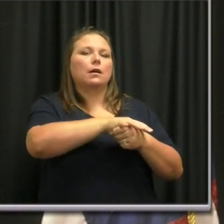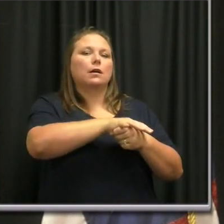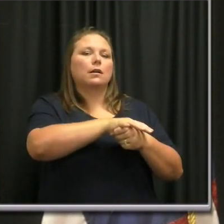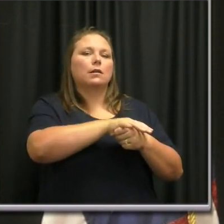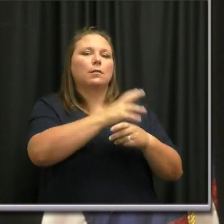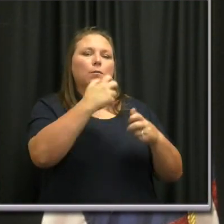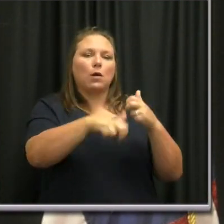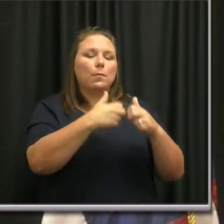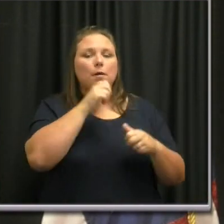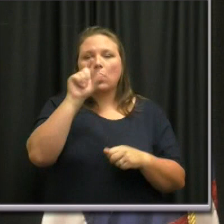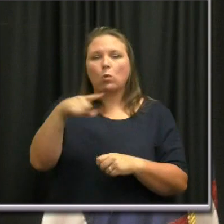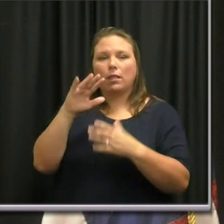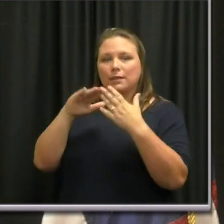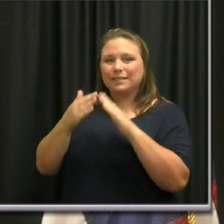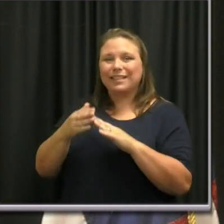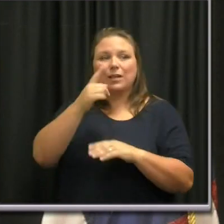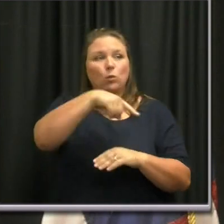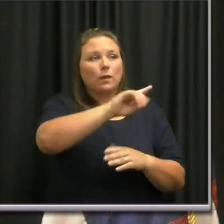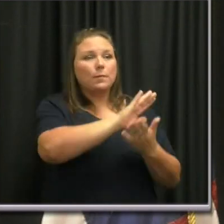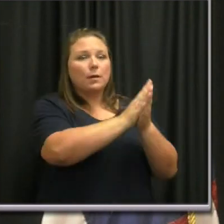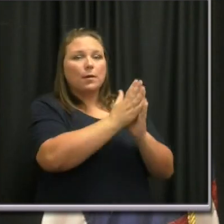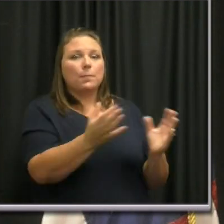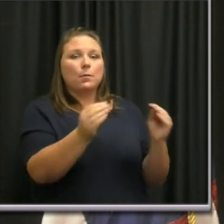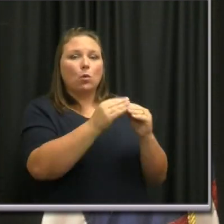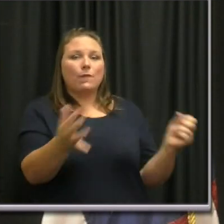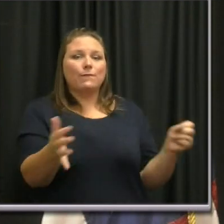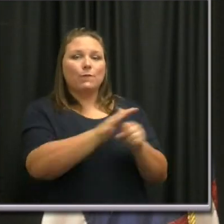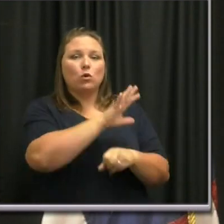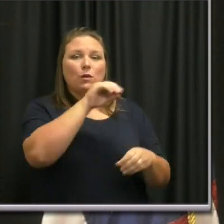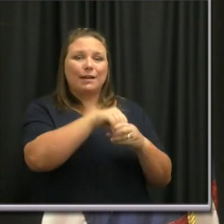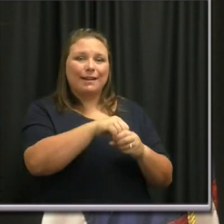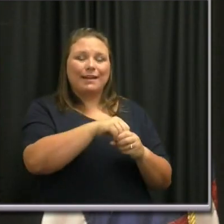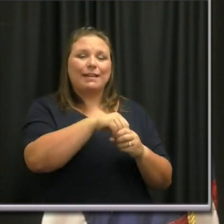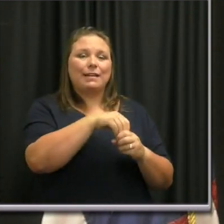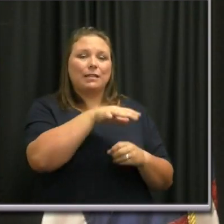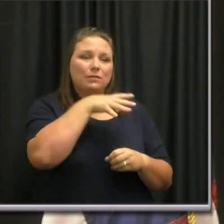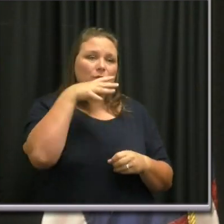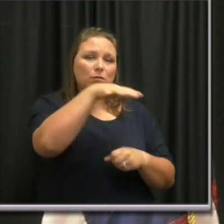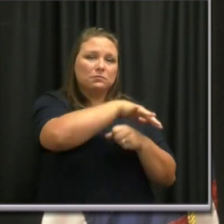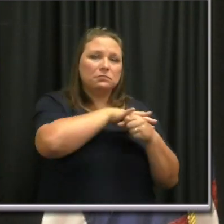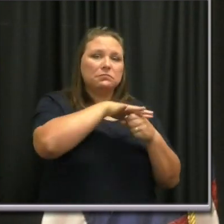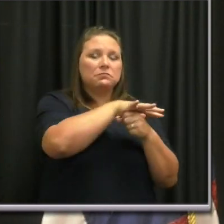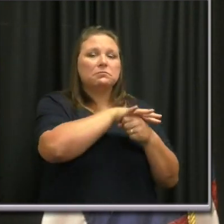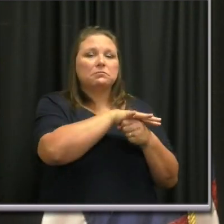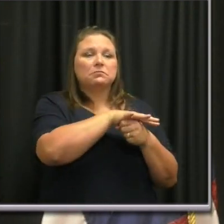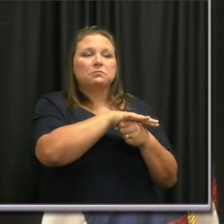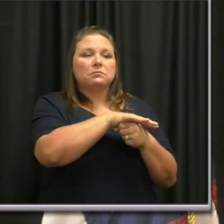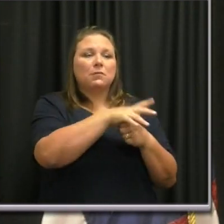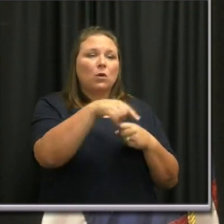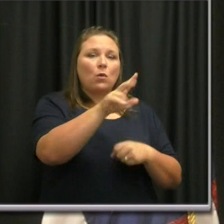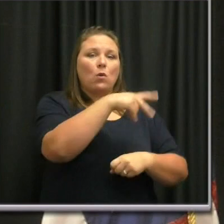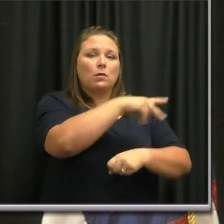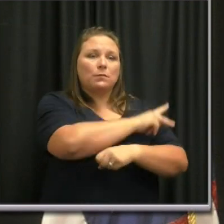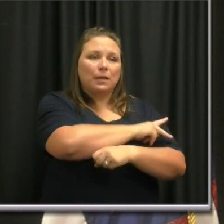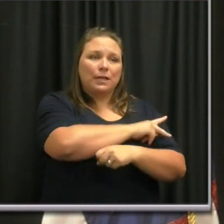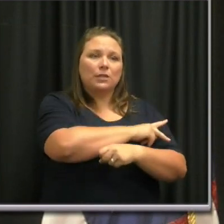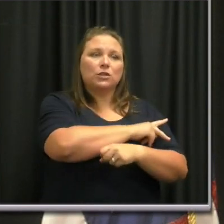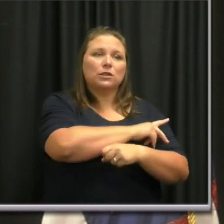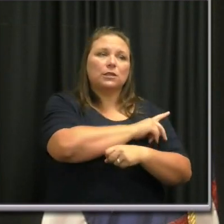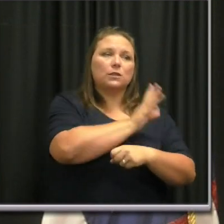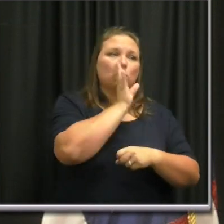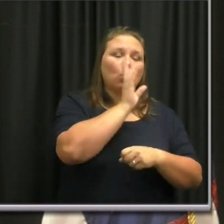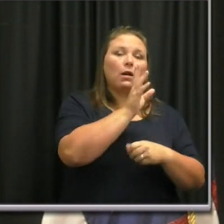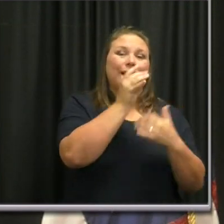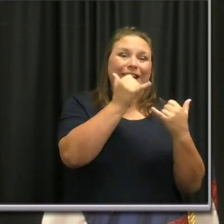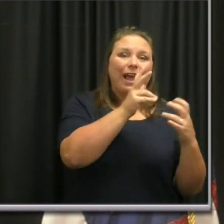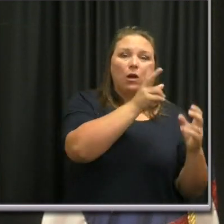filled because they're smaller, um, just emergency access type hospitals, those patient burdens will be moving